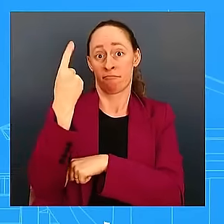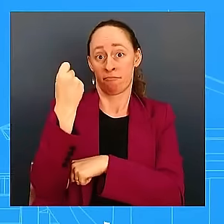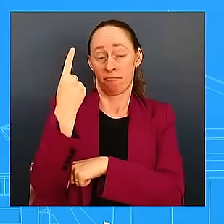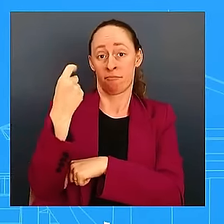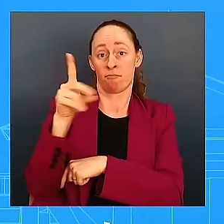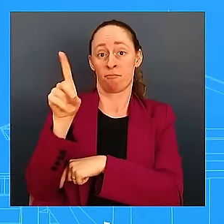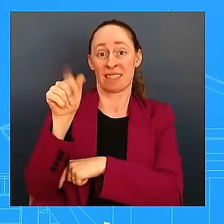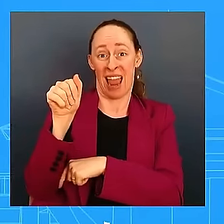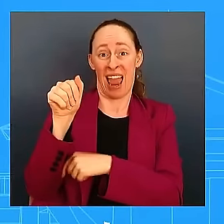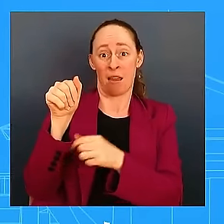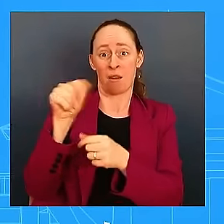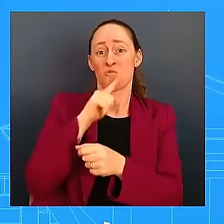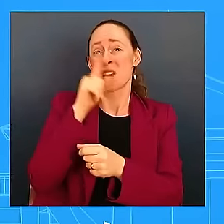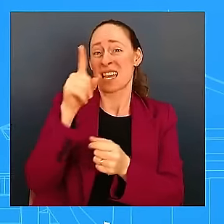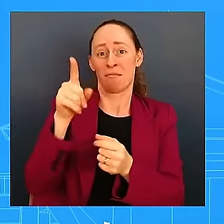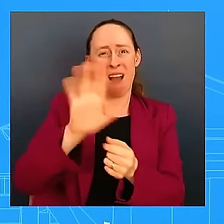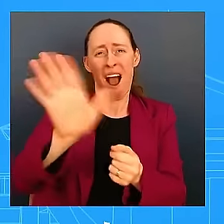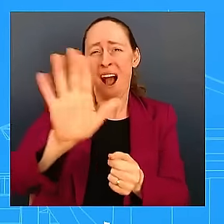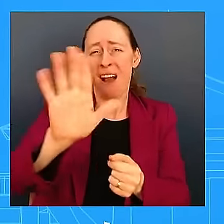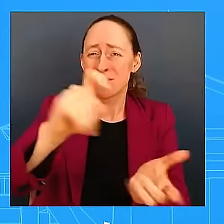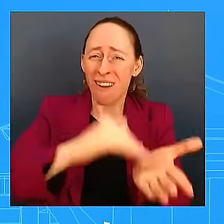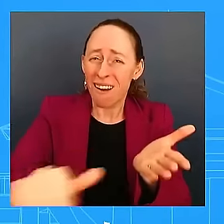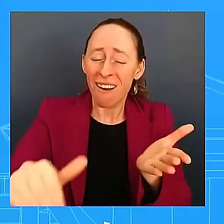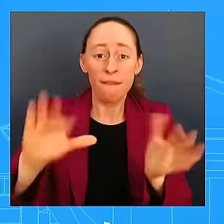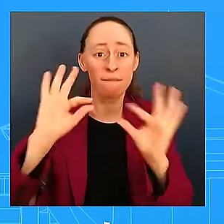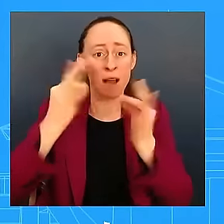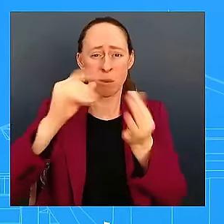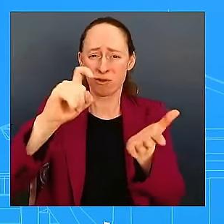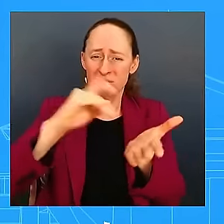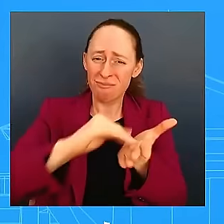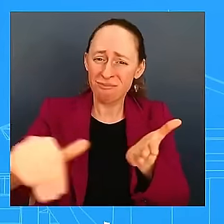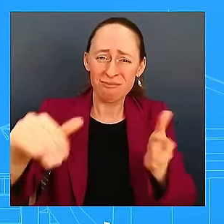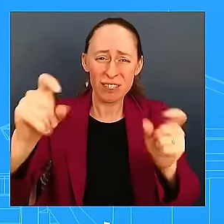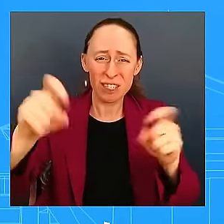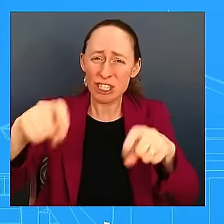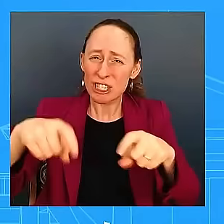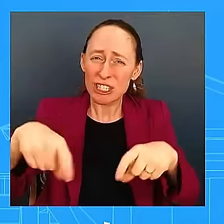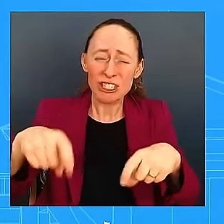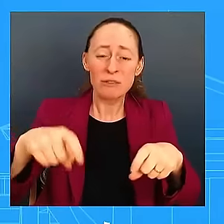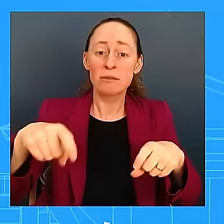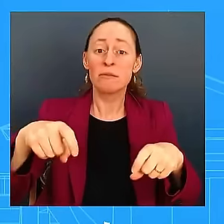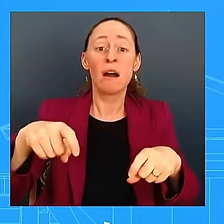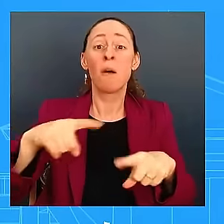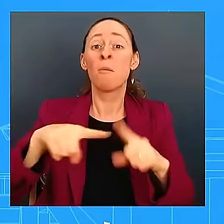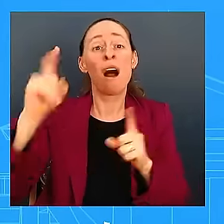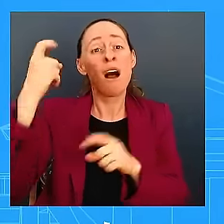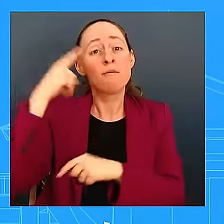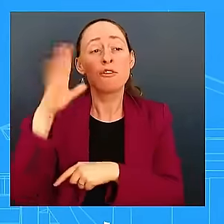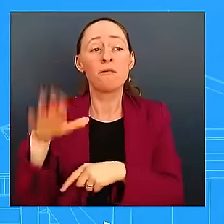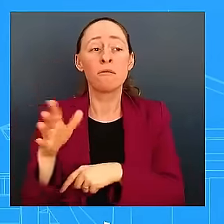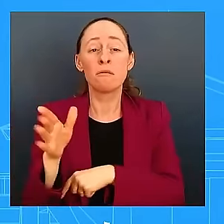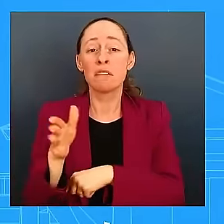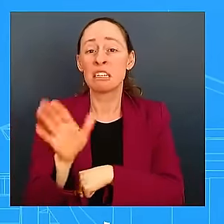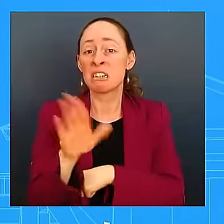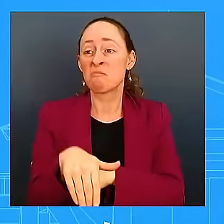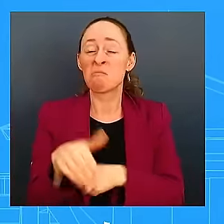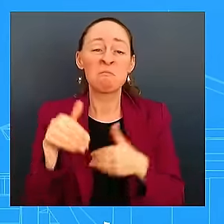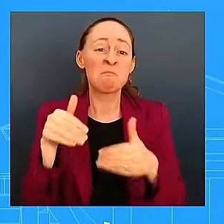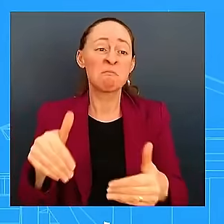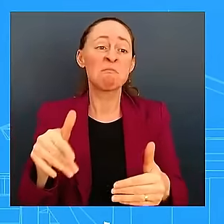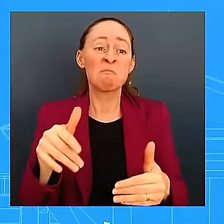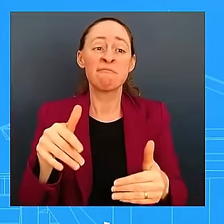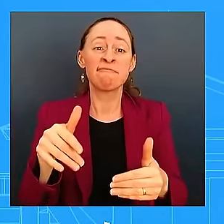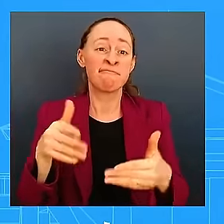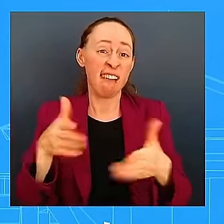Attorney General, and the Supreme Court ultimately failed to intervene. Considering this and the President's stance against the death